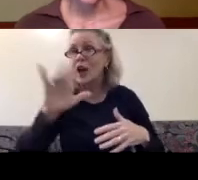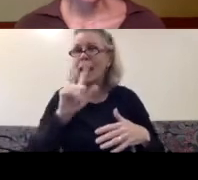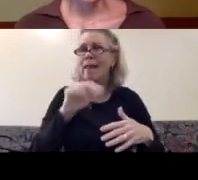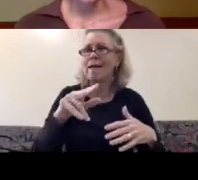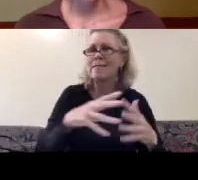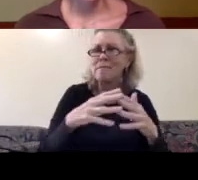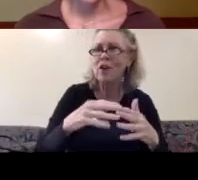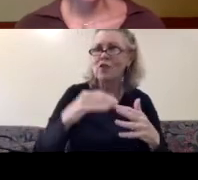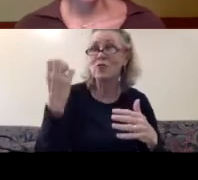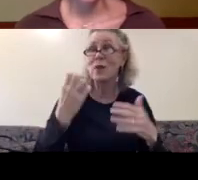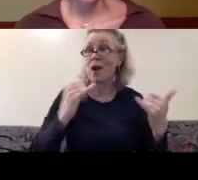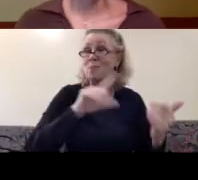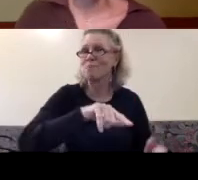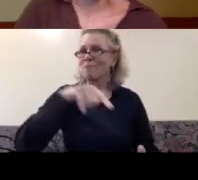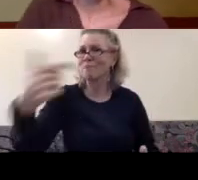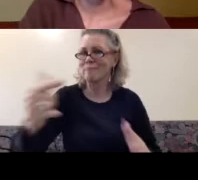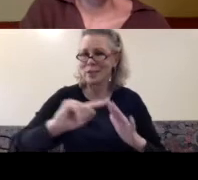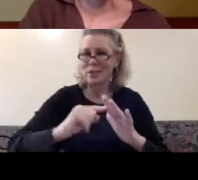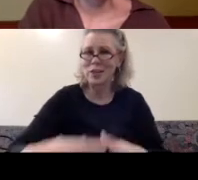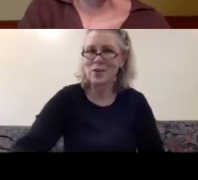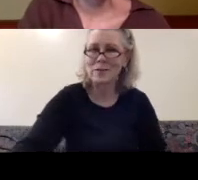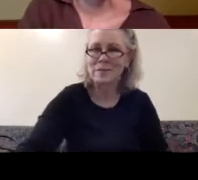With that, I will let Tanya start us off.